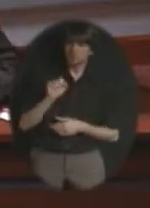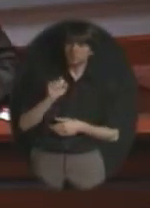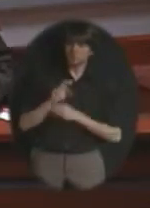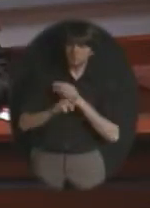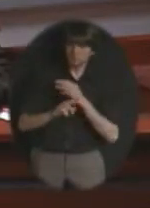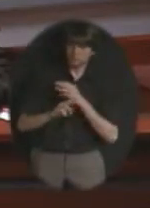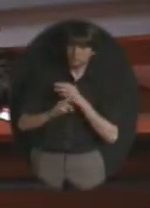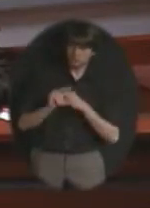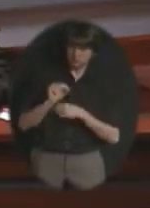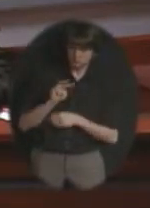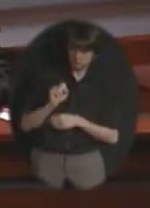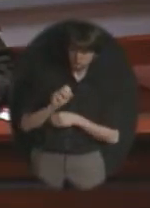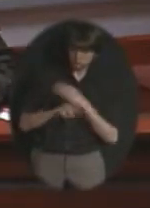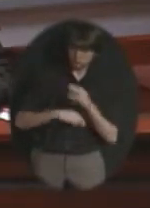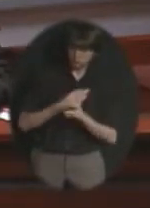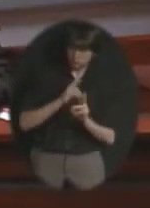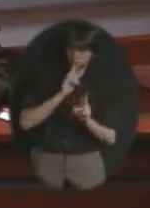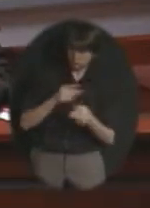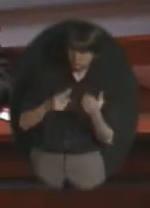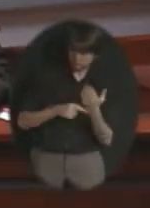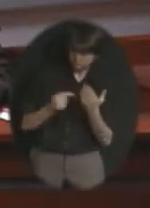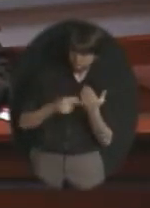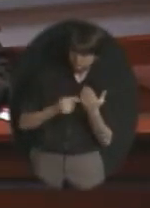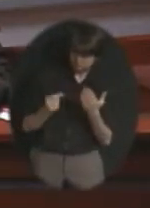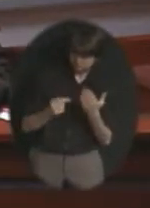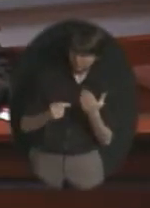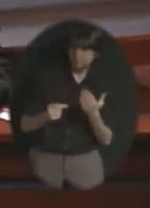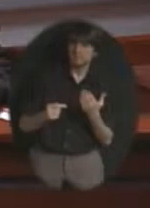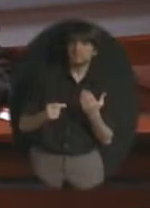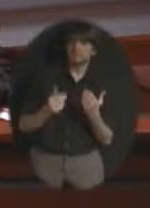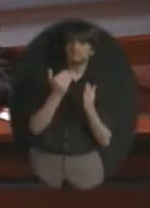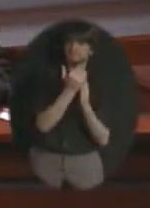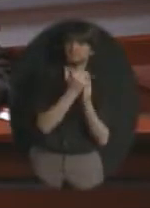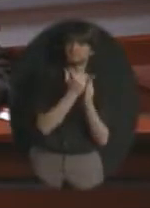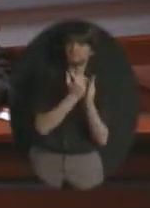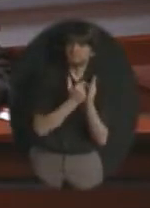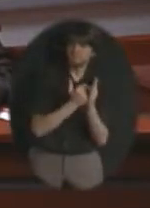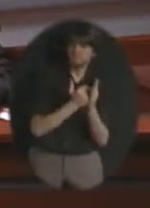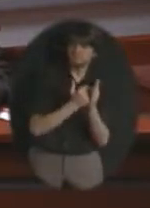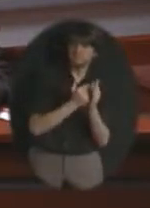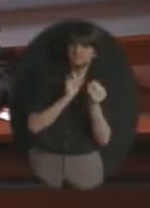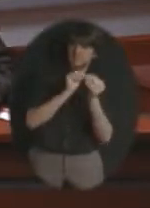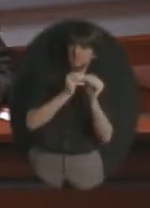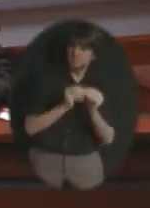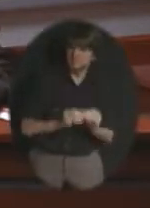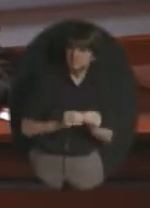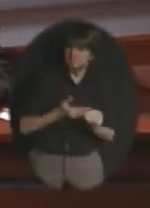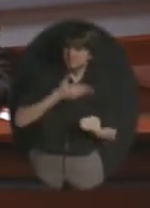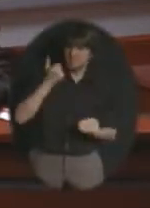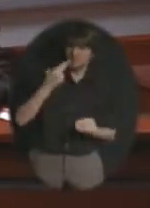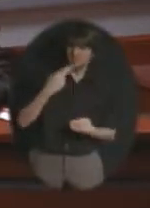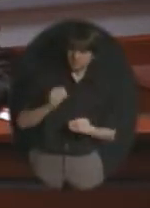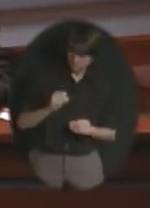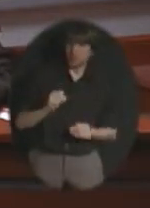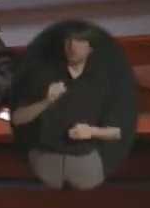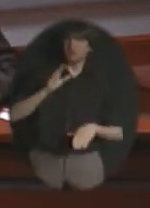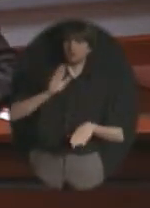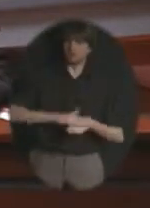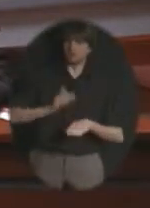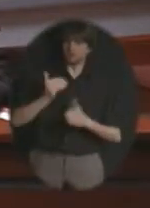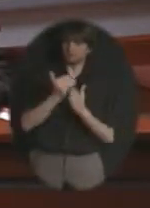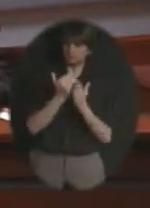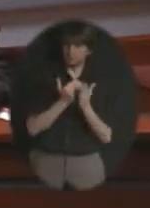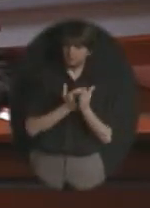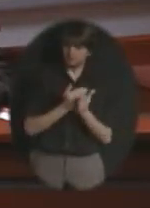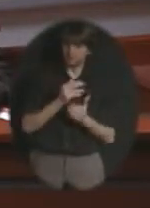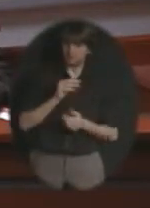they rank the high schools in Kansas and we made the list very pleased to report if you hadn't seen it Olathe North West High School